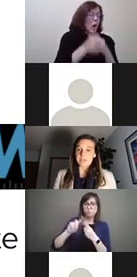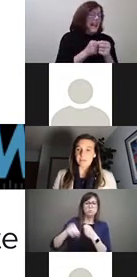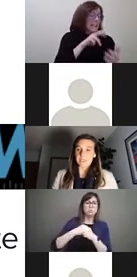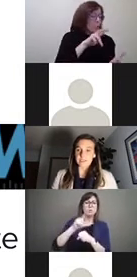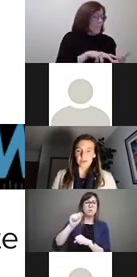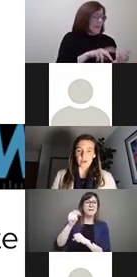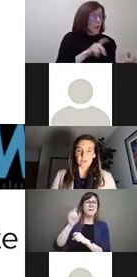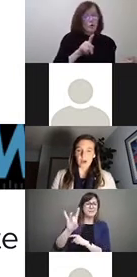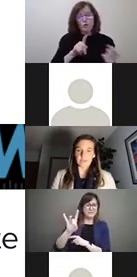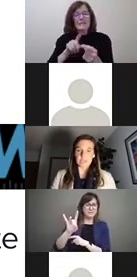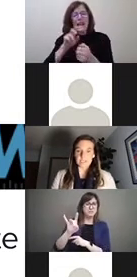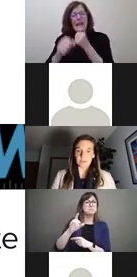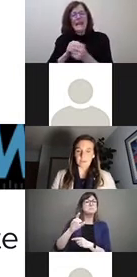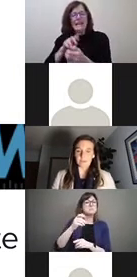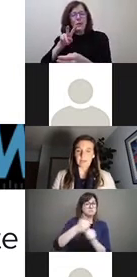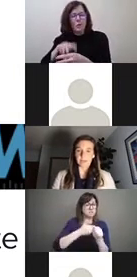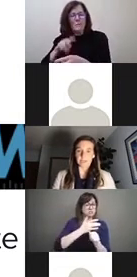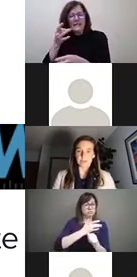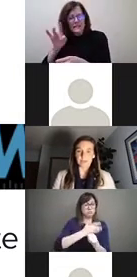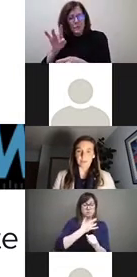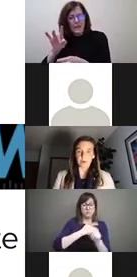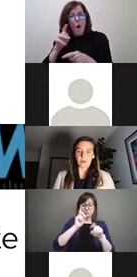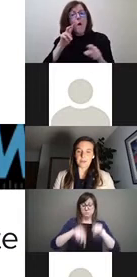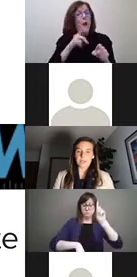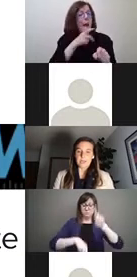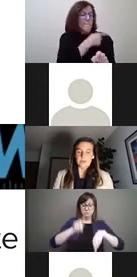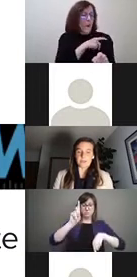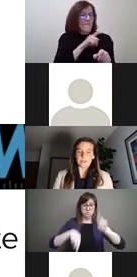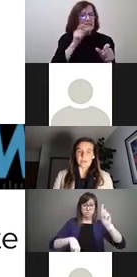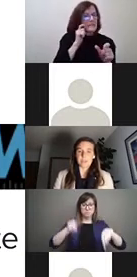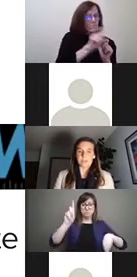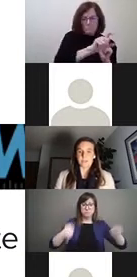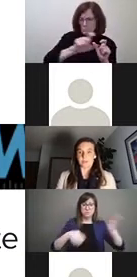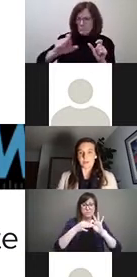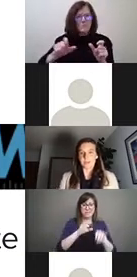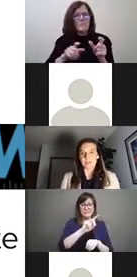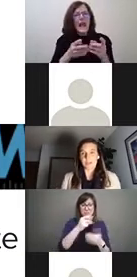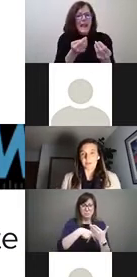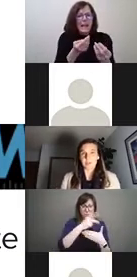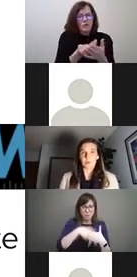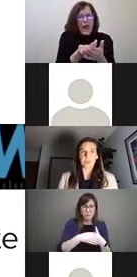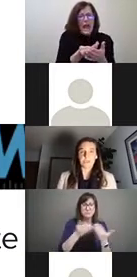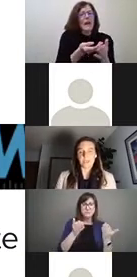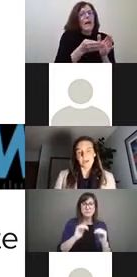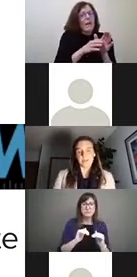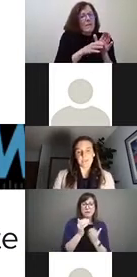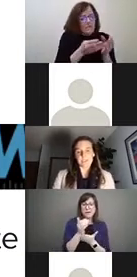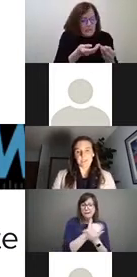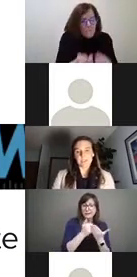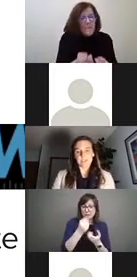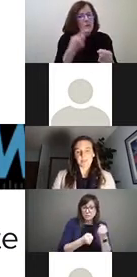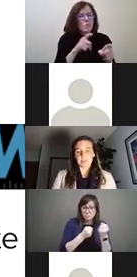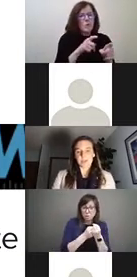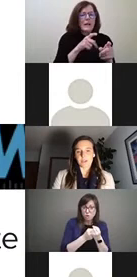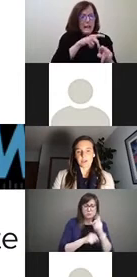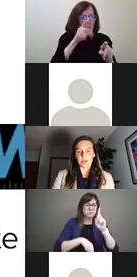vast differences across provinces in what we spend on disability programs. There's differences in terms of income supports versus